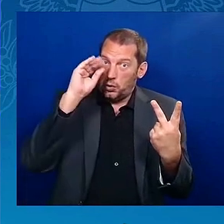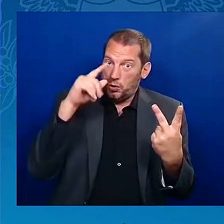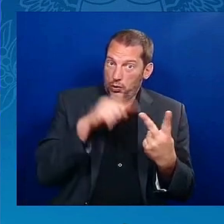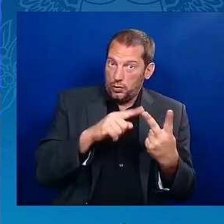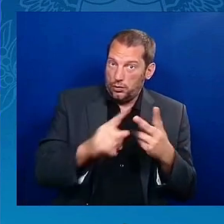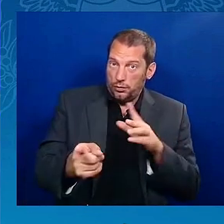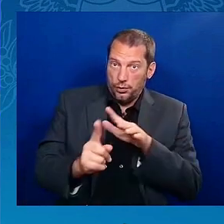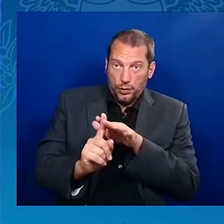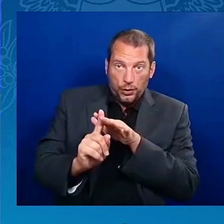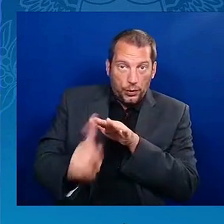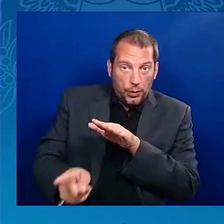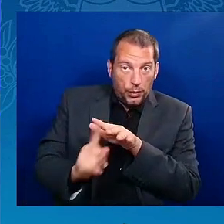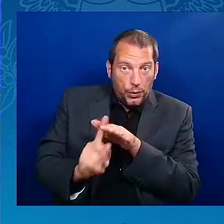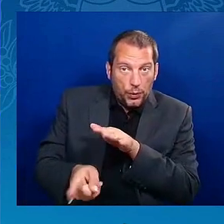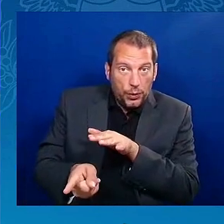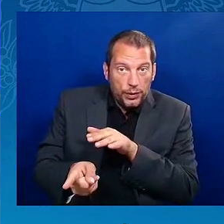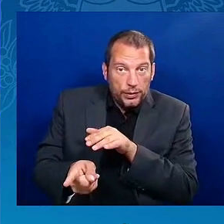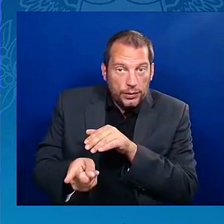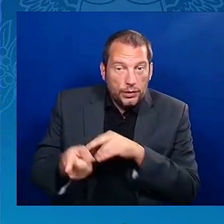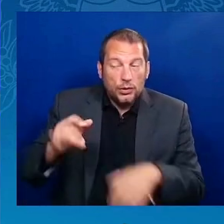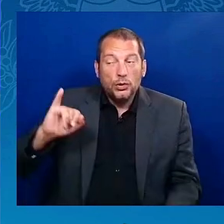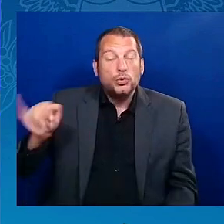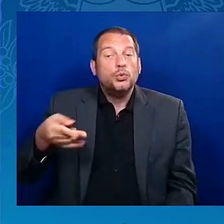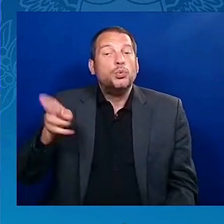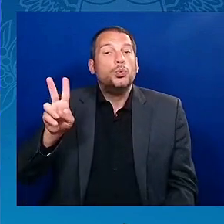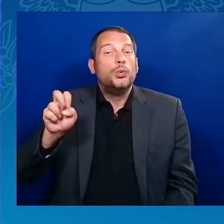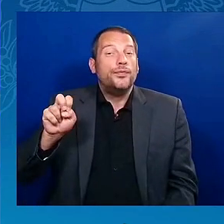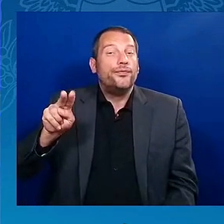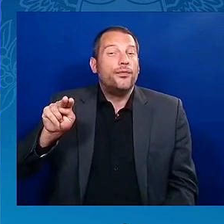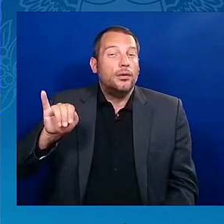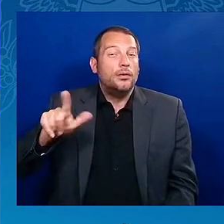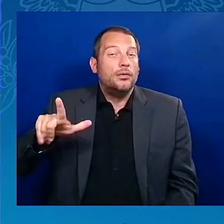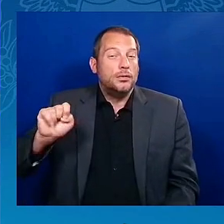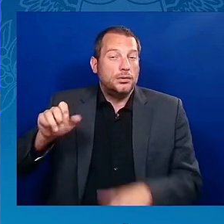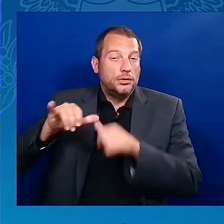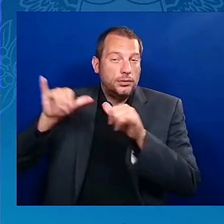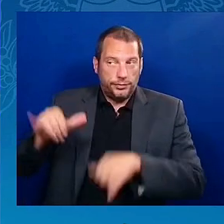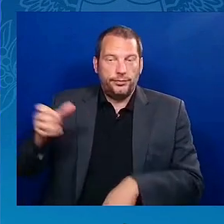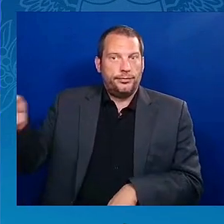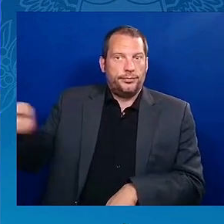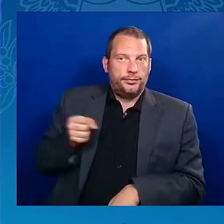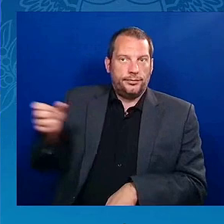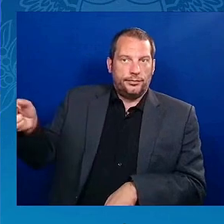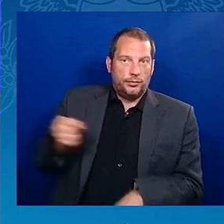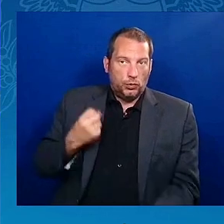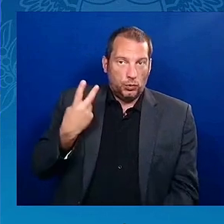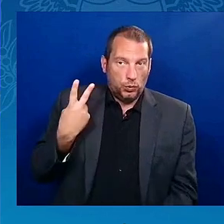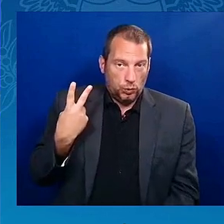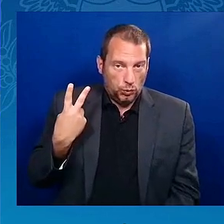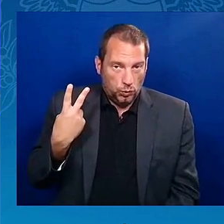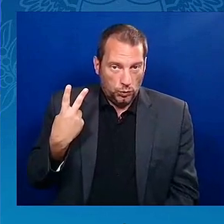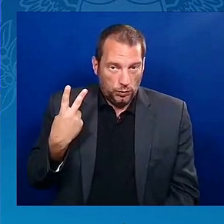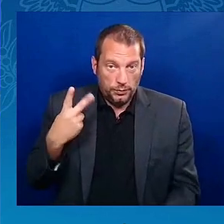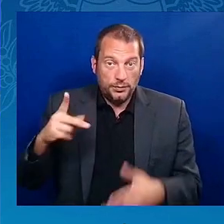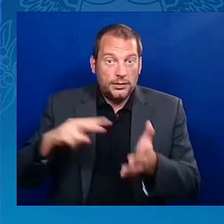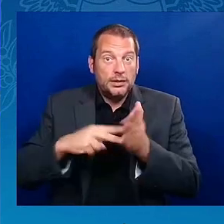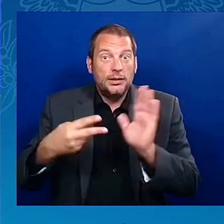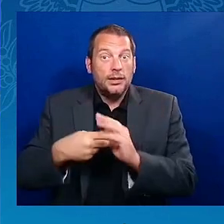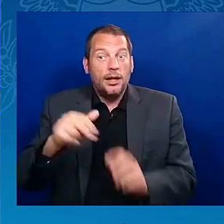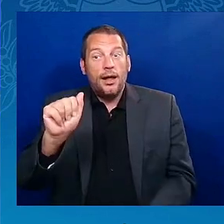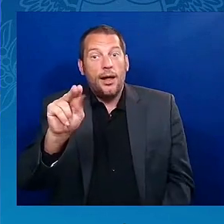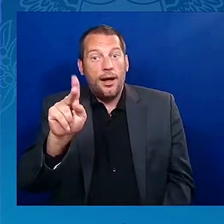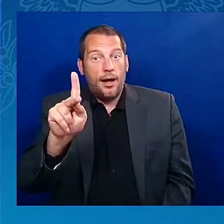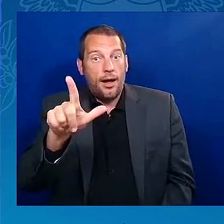We removed the ankle bracelets and sent them to the camp because the camp is so effective. He got his ankle bracelet off and his ass ran.